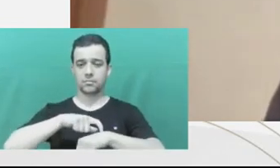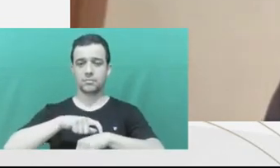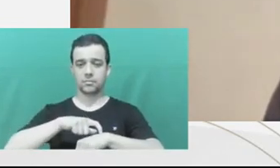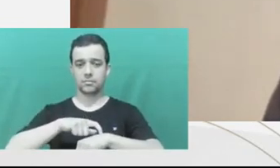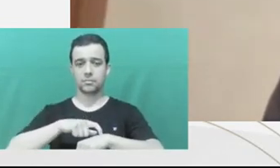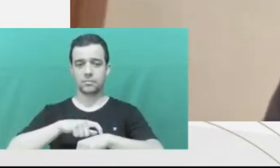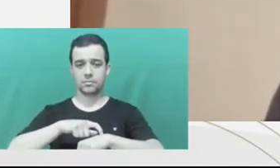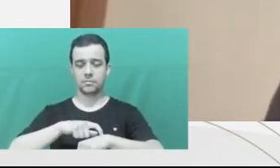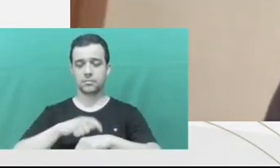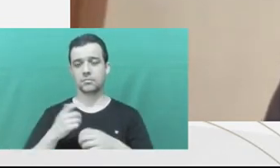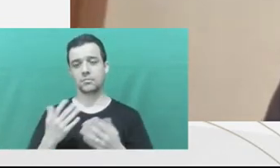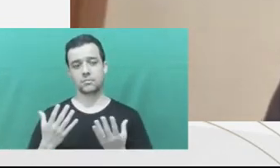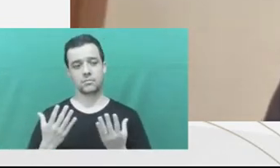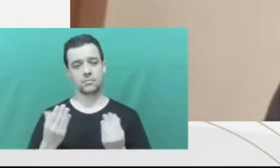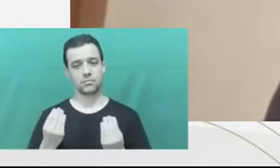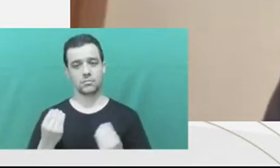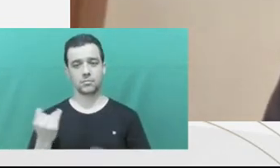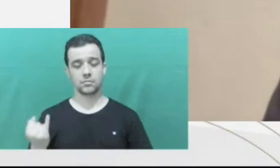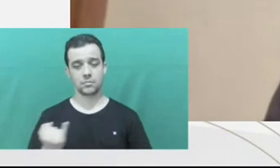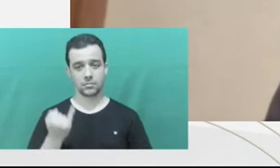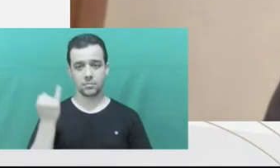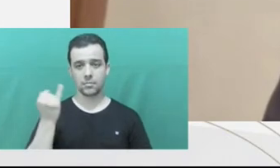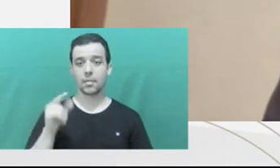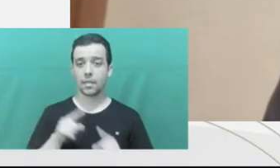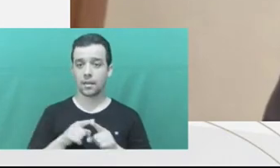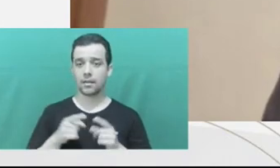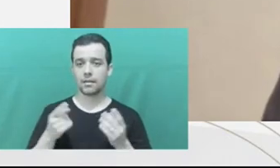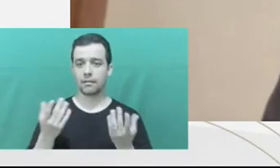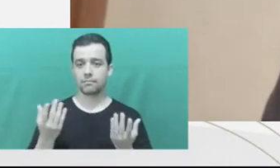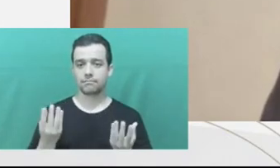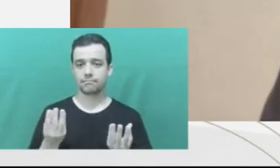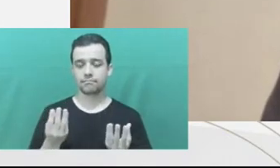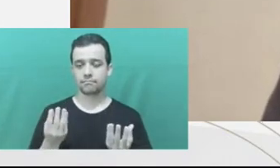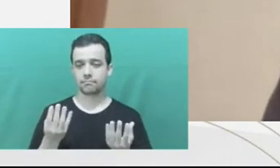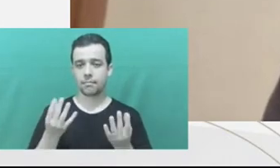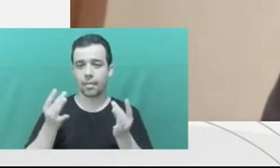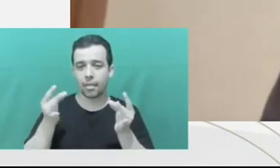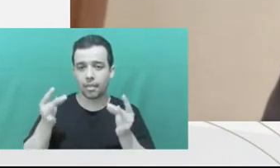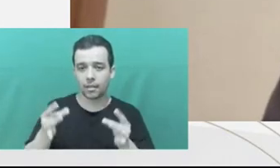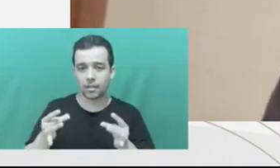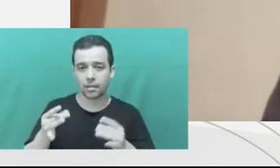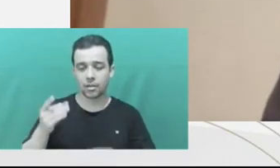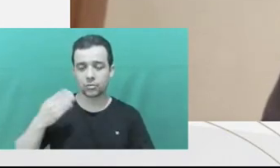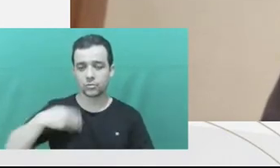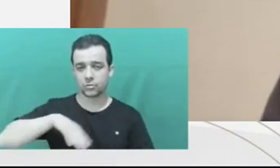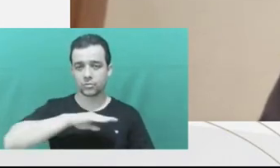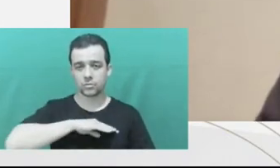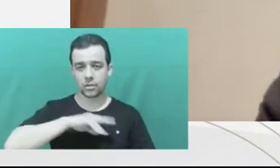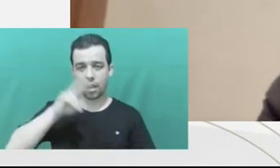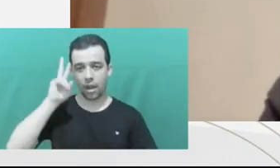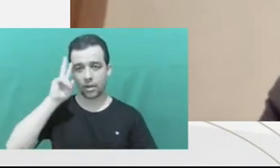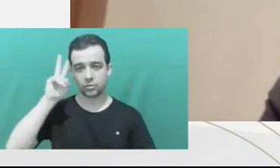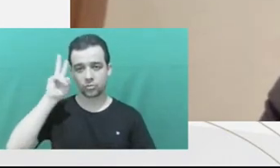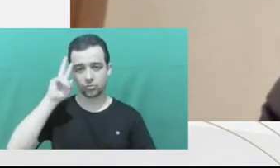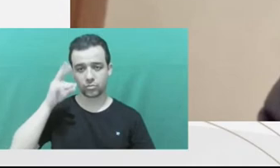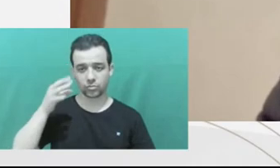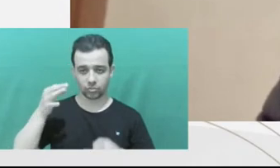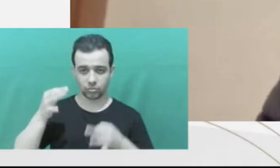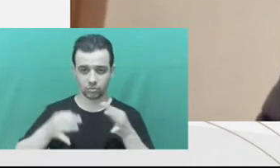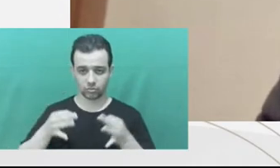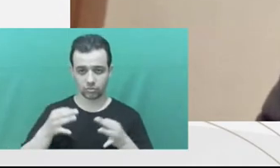time which is very relevant and delicate in our legal history.